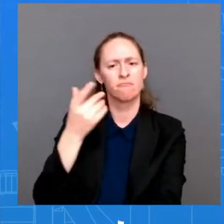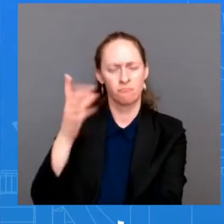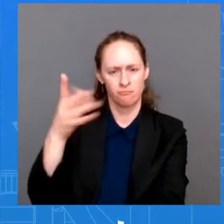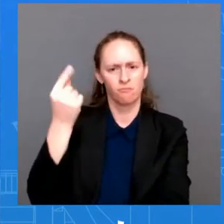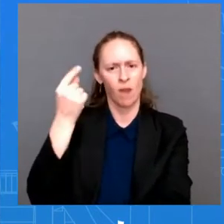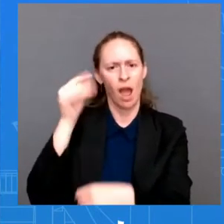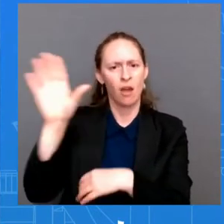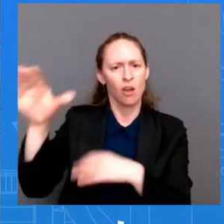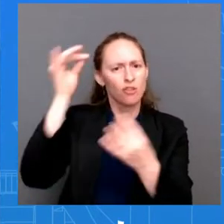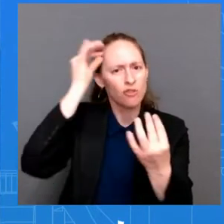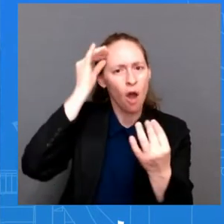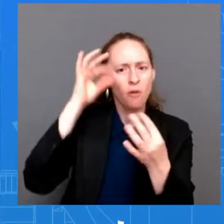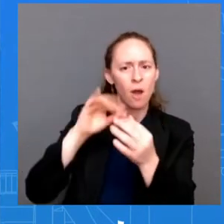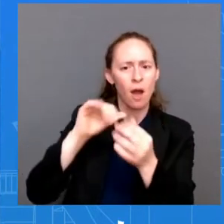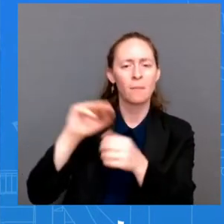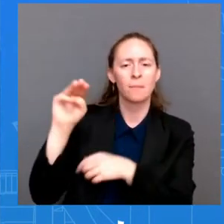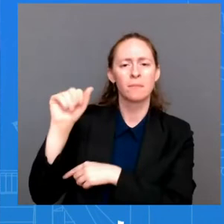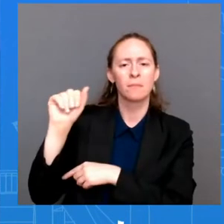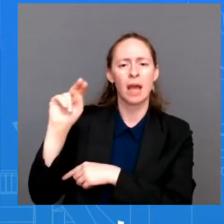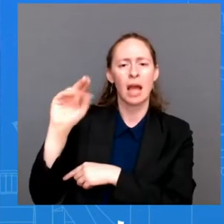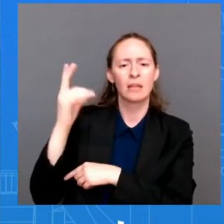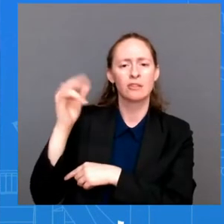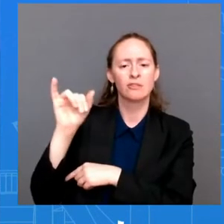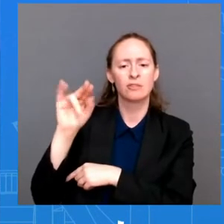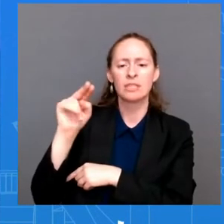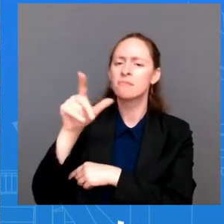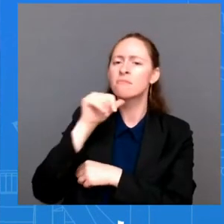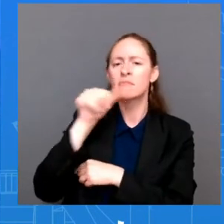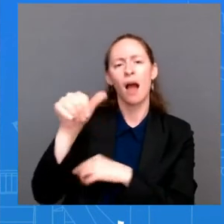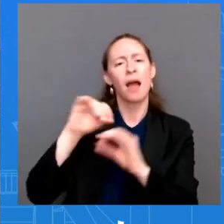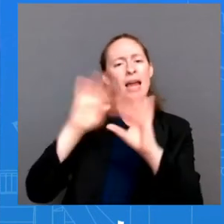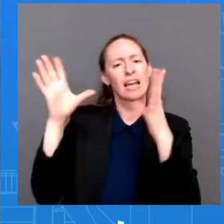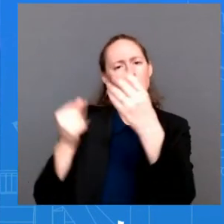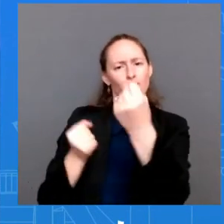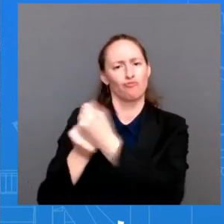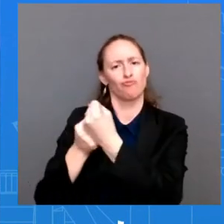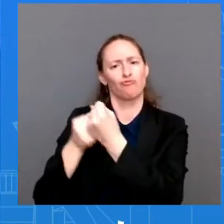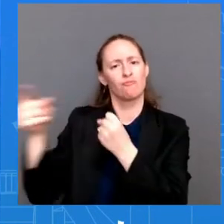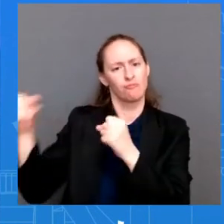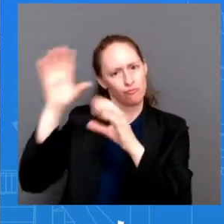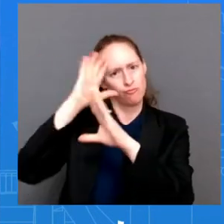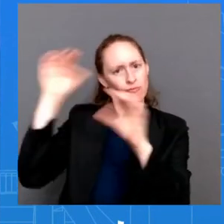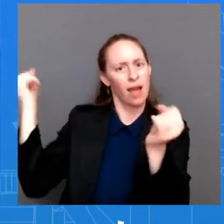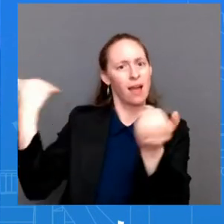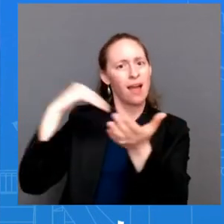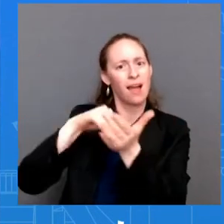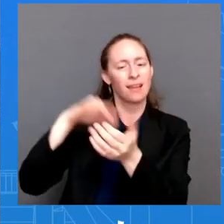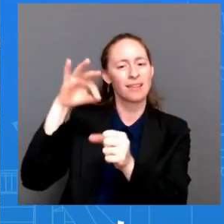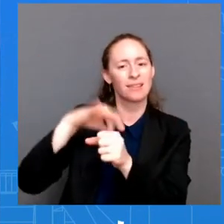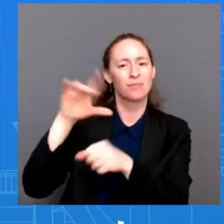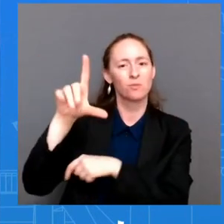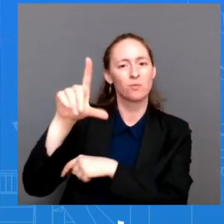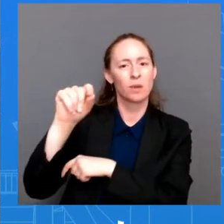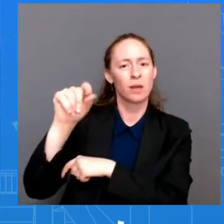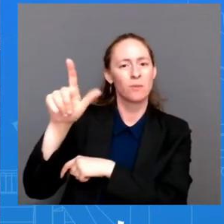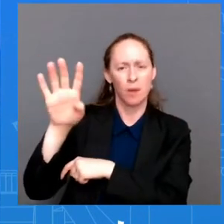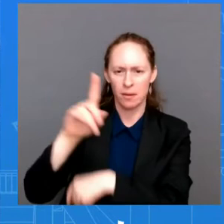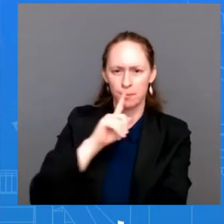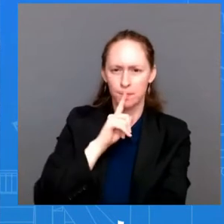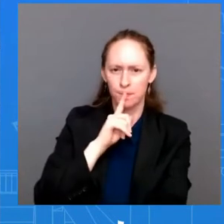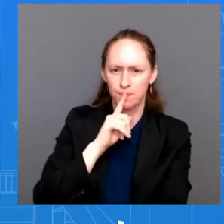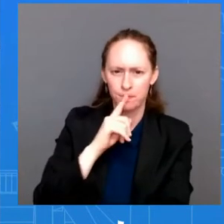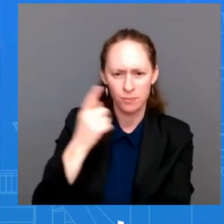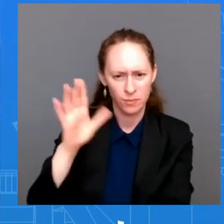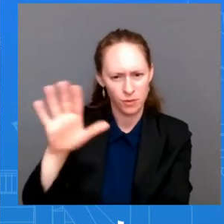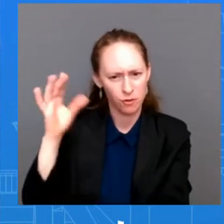for a reelection? And does the president, if you did get a reaction to that, feel like members of his own party are undermining him